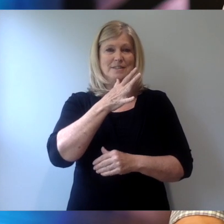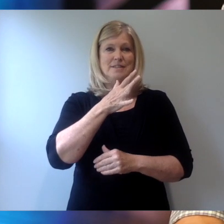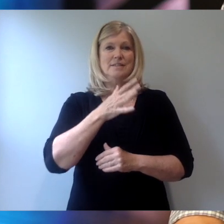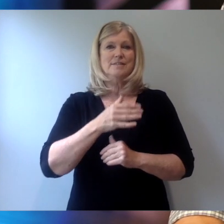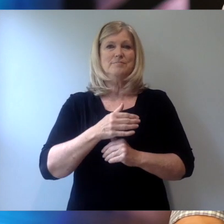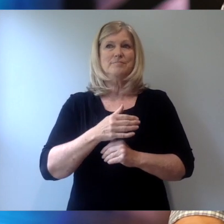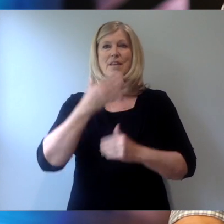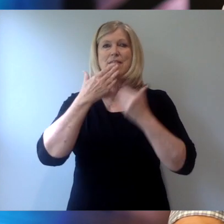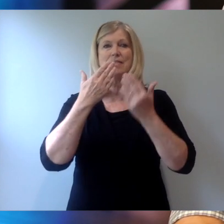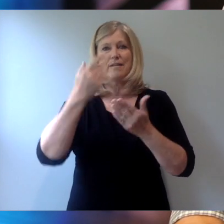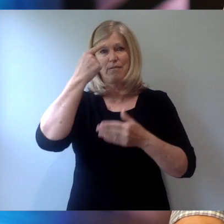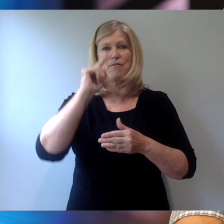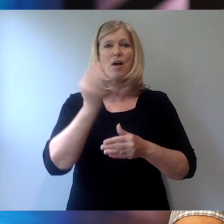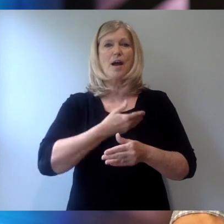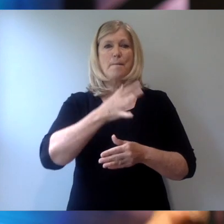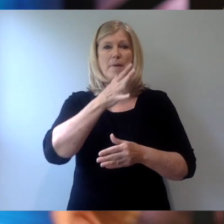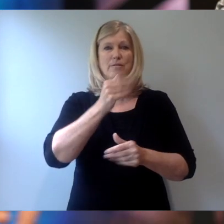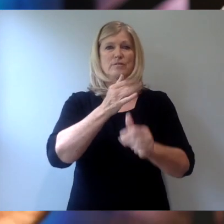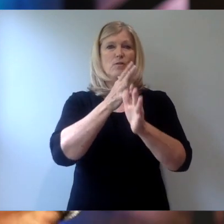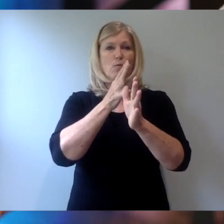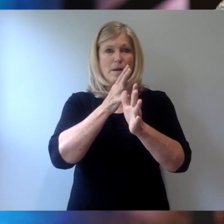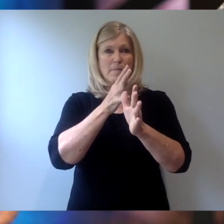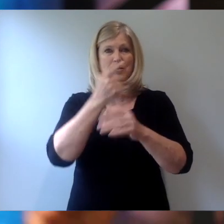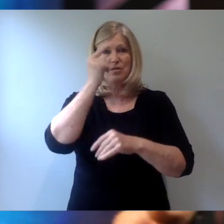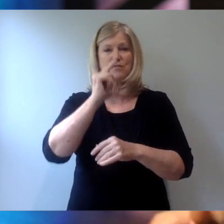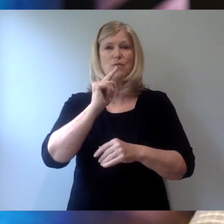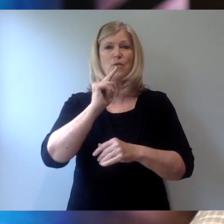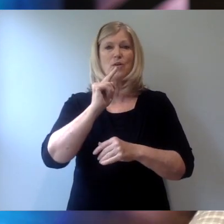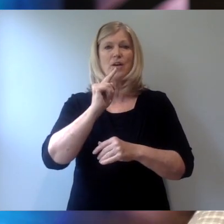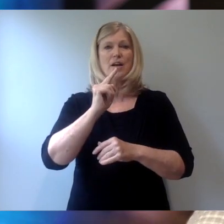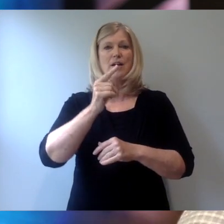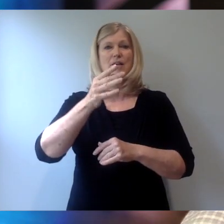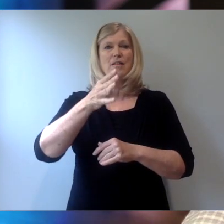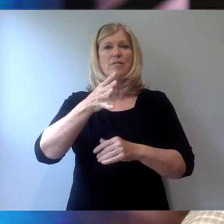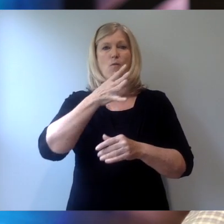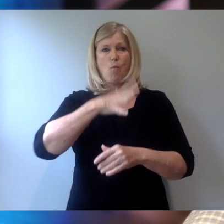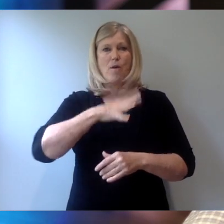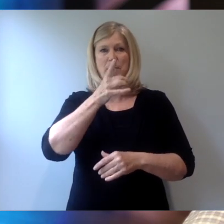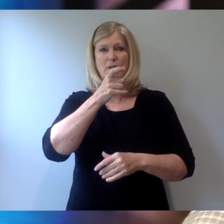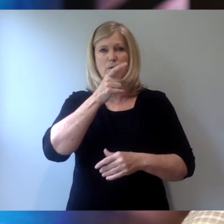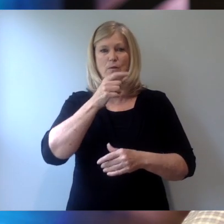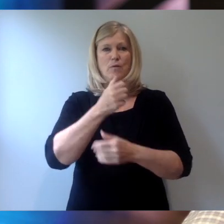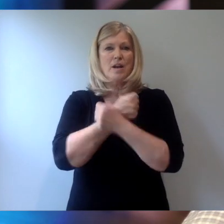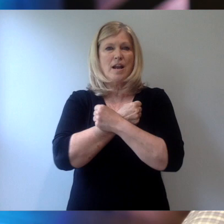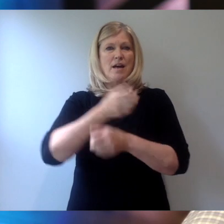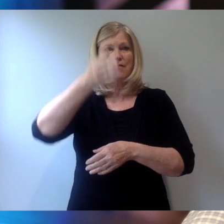We're thankful for our mothers and grandmothers, for the godly women who have helped us